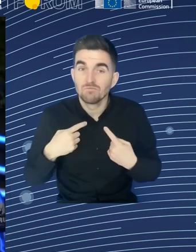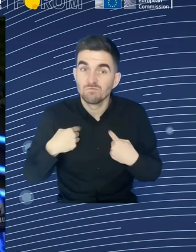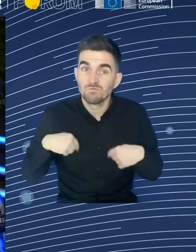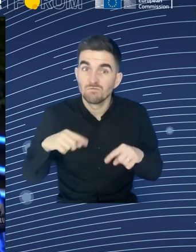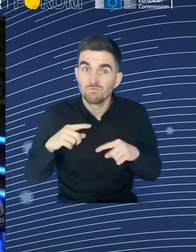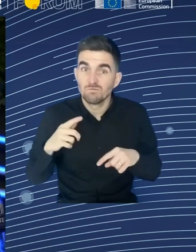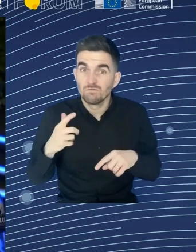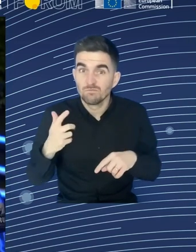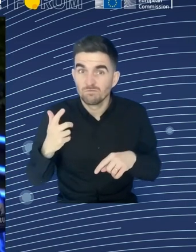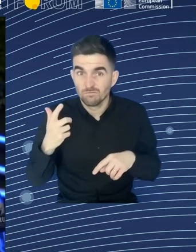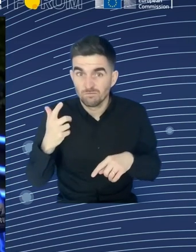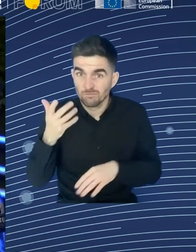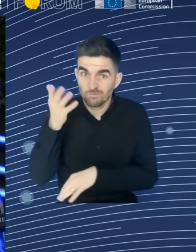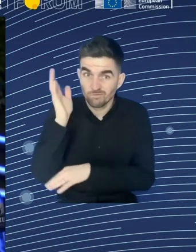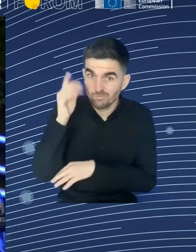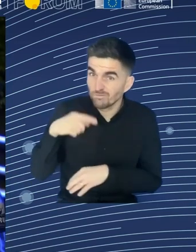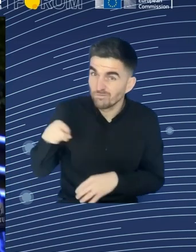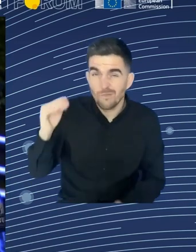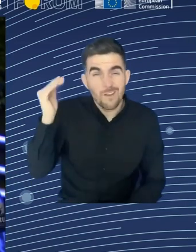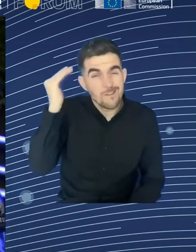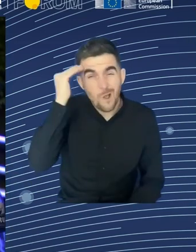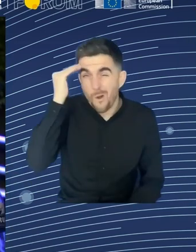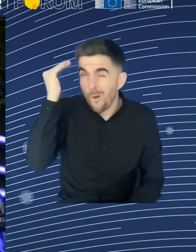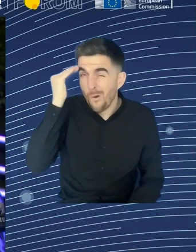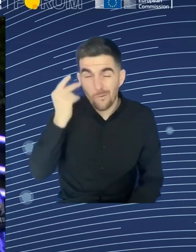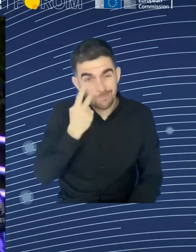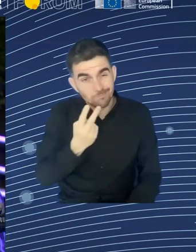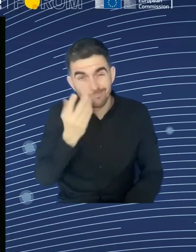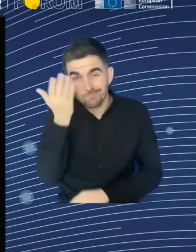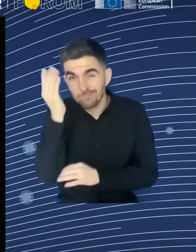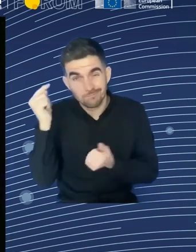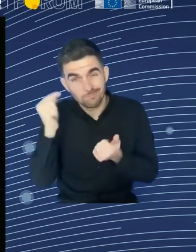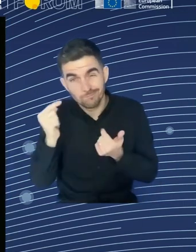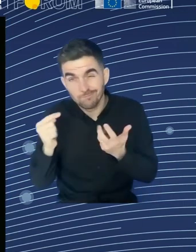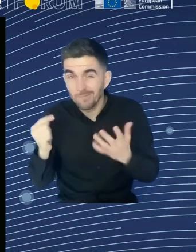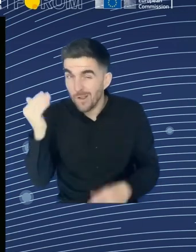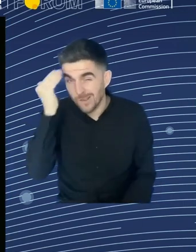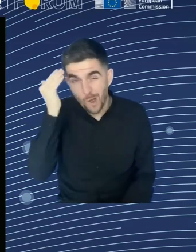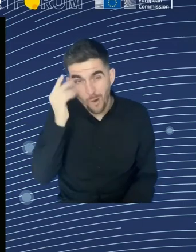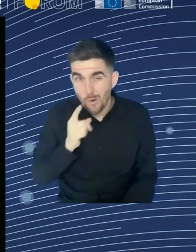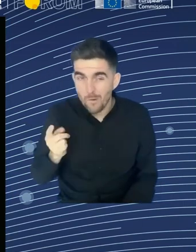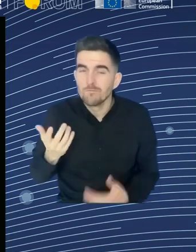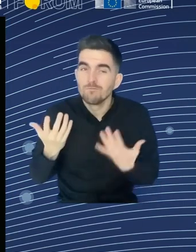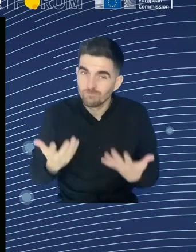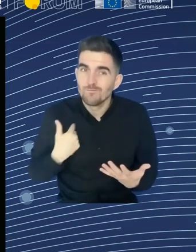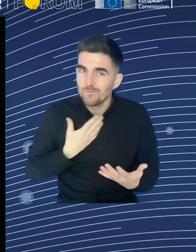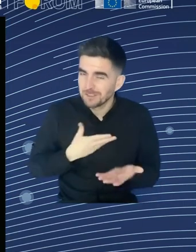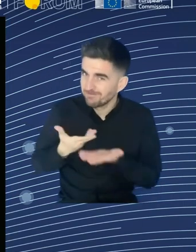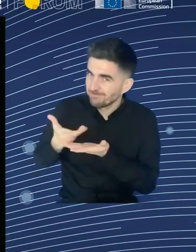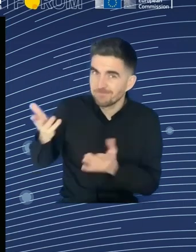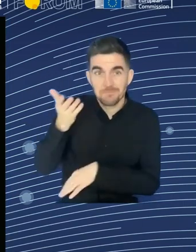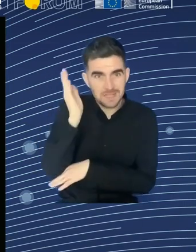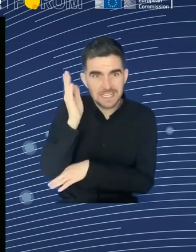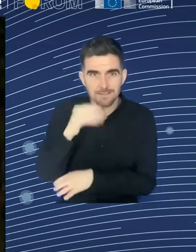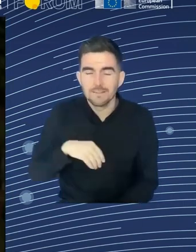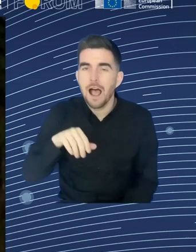of Statistics and Demography at SGH Warsaw School of Economics. Good afternoon. Kenneth Nelson is Professor of